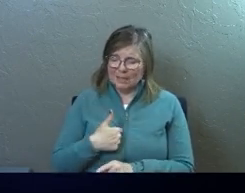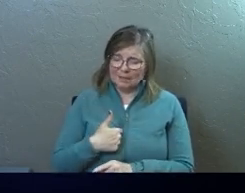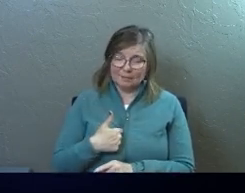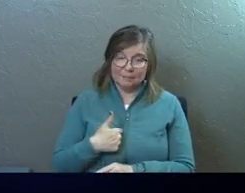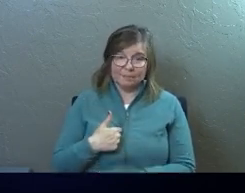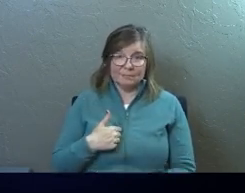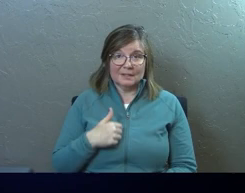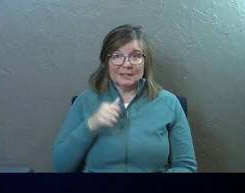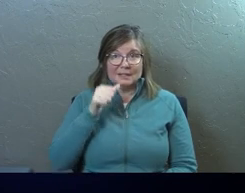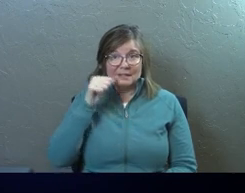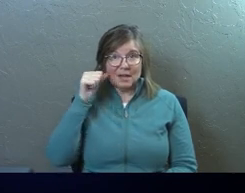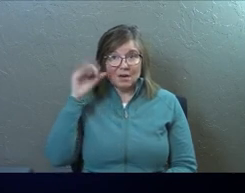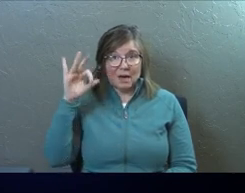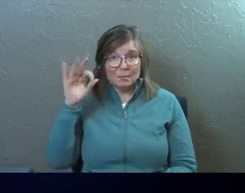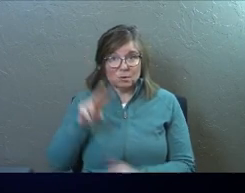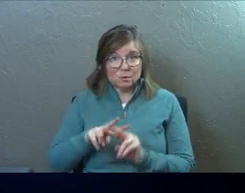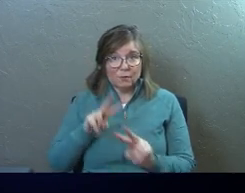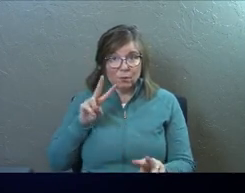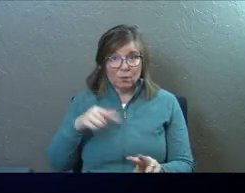Preached a funeral yesterday.